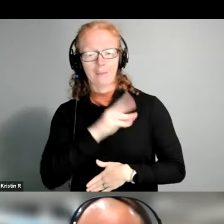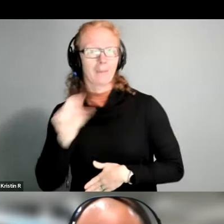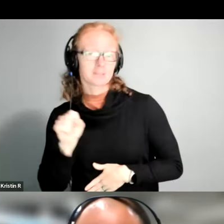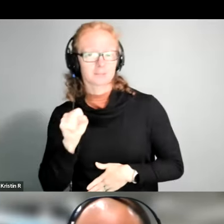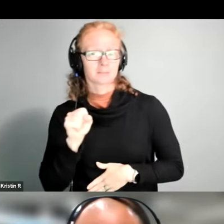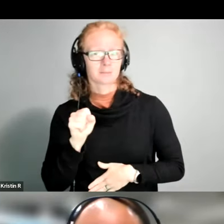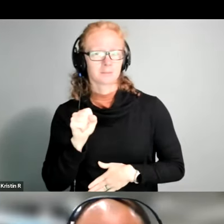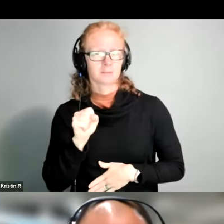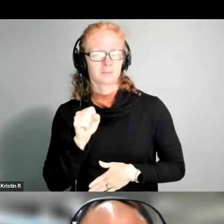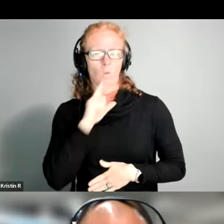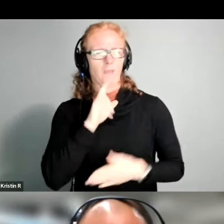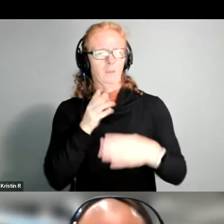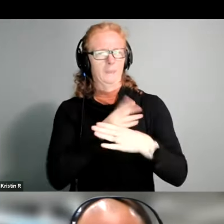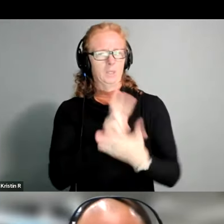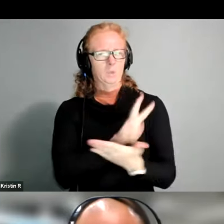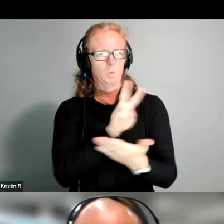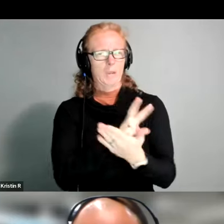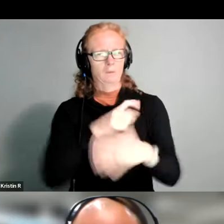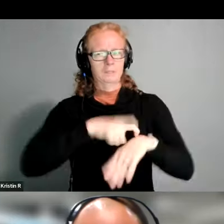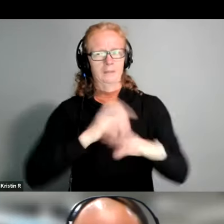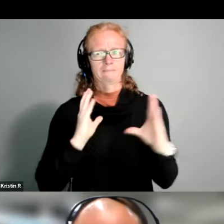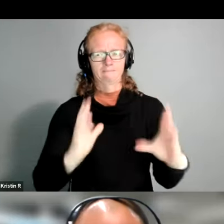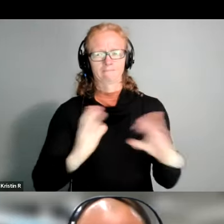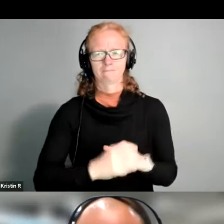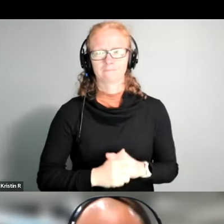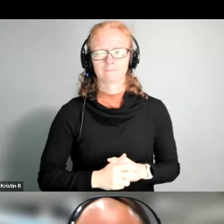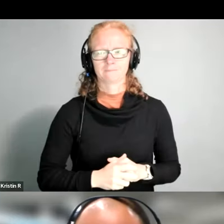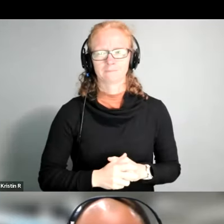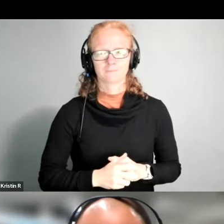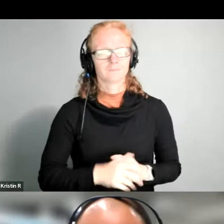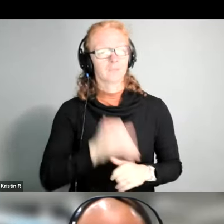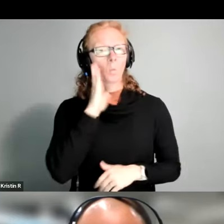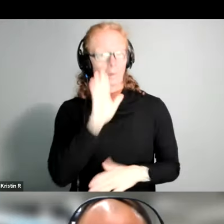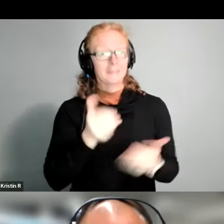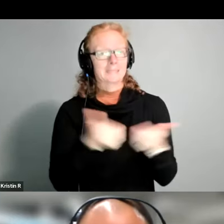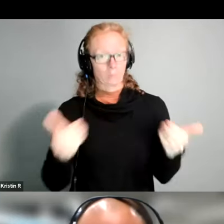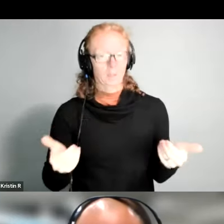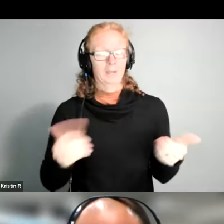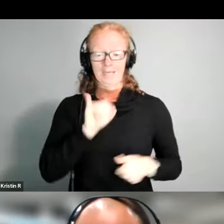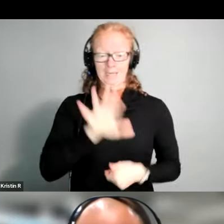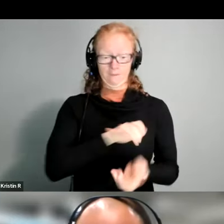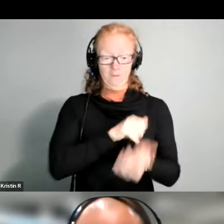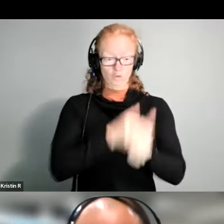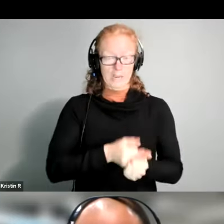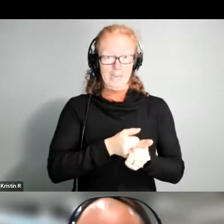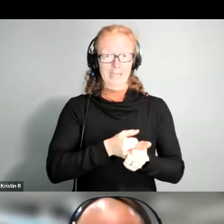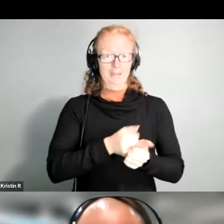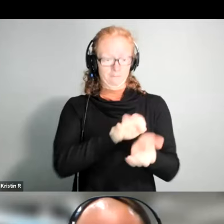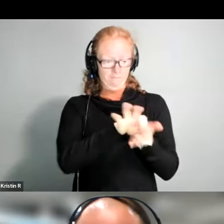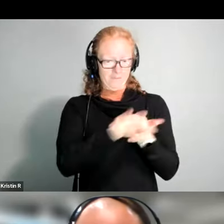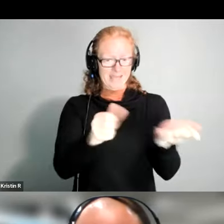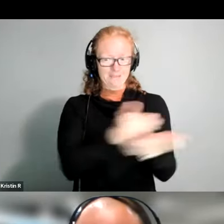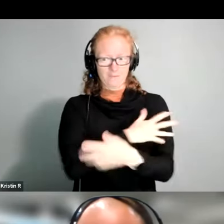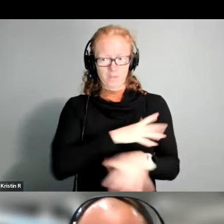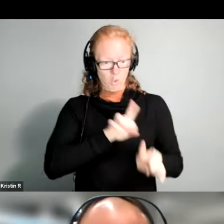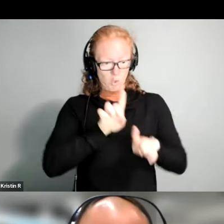about two hours so um so it'll be separate and if you do want to track you know exactly where you're going and anything like that on